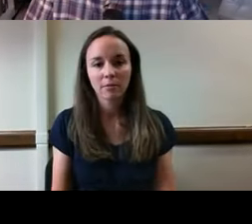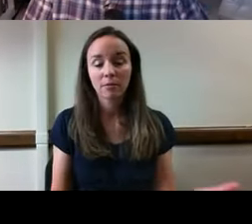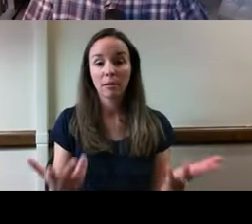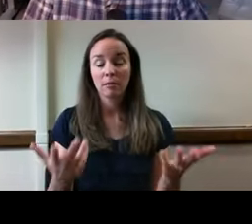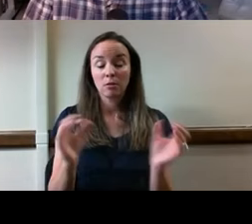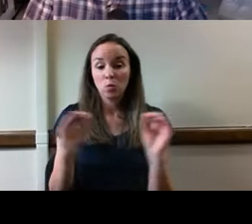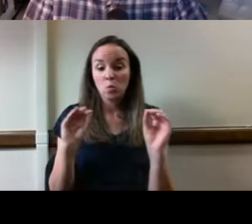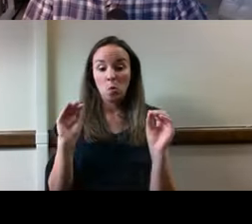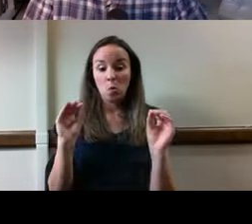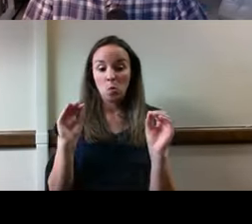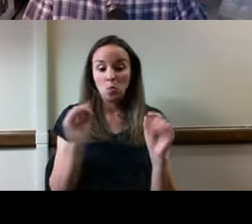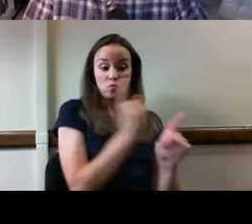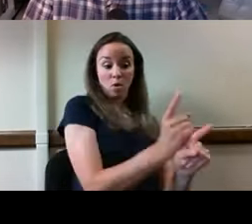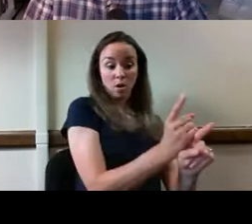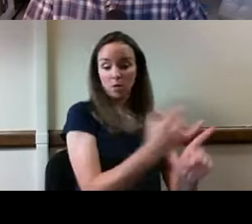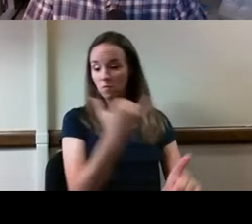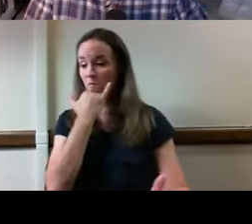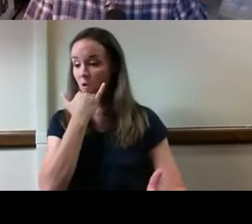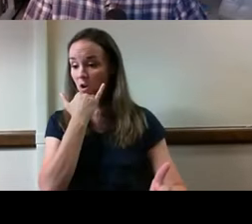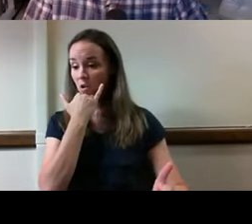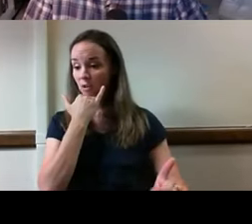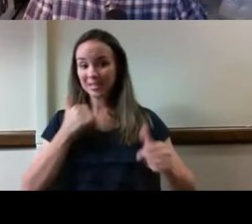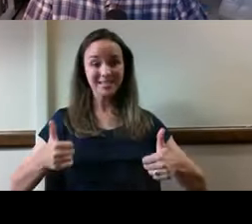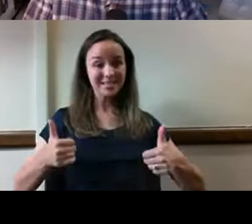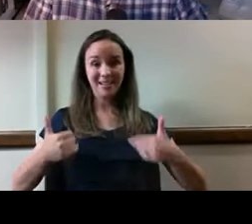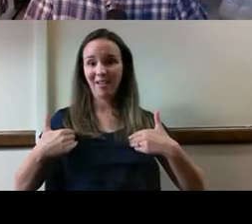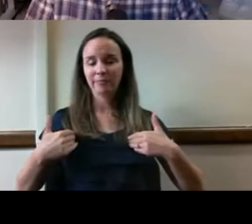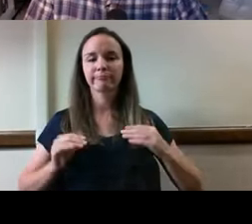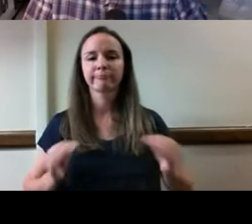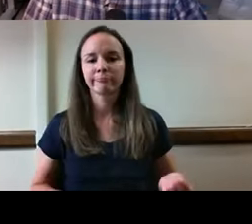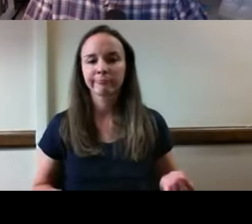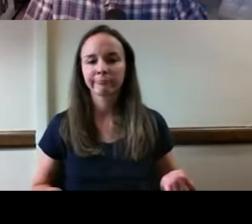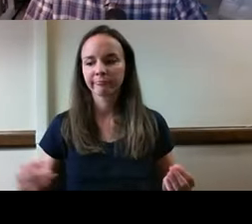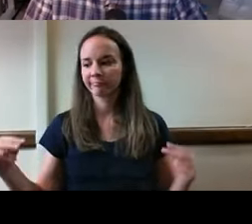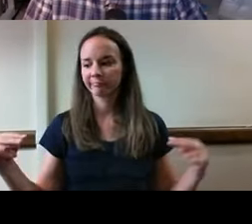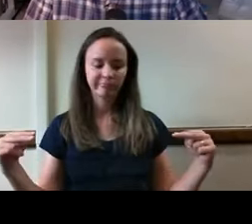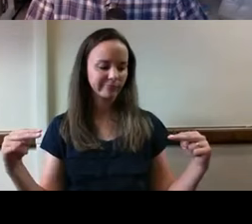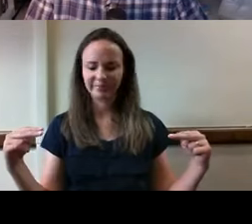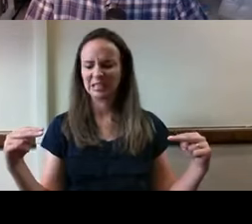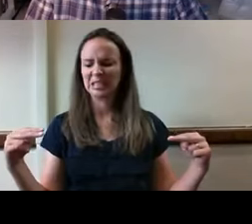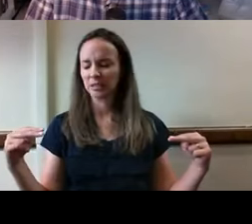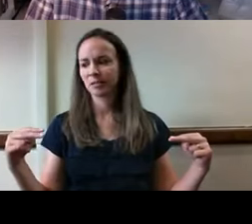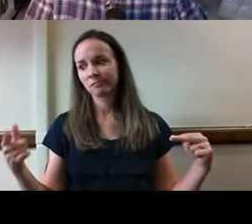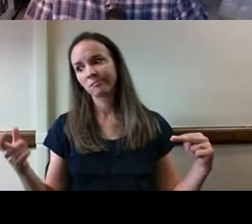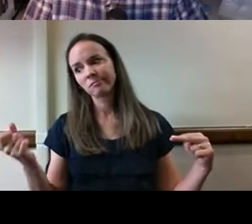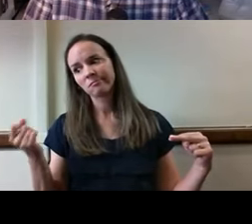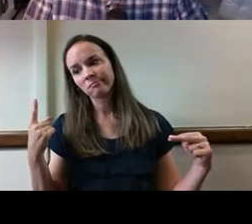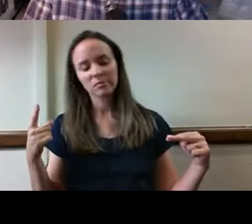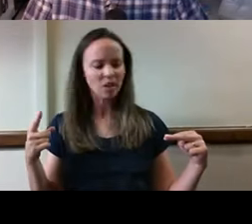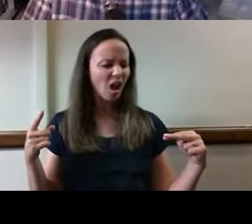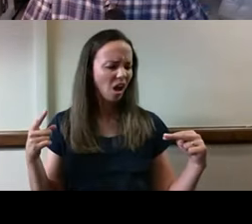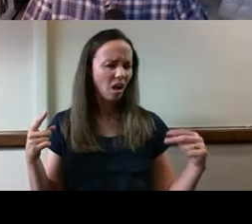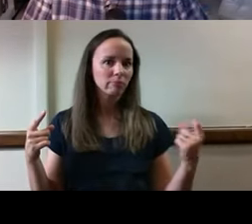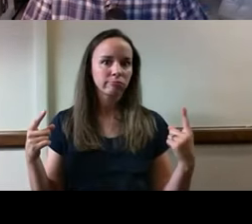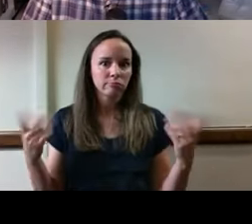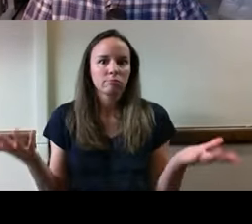right or wrong answer can be provided and both sides seem to have a good argument. The way